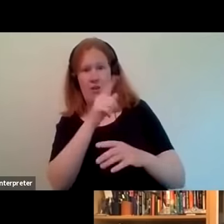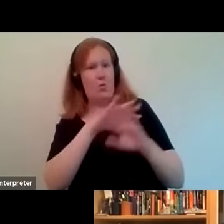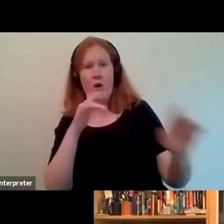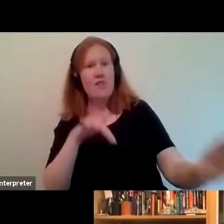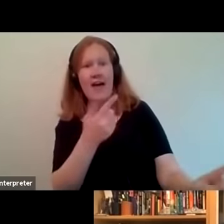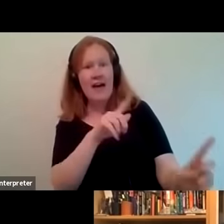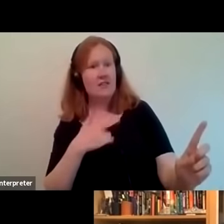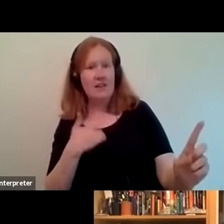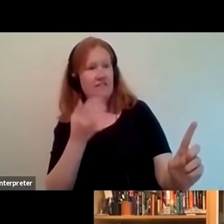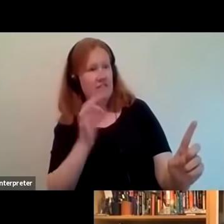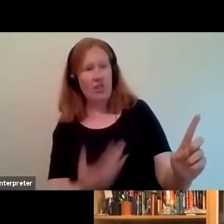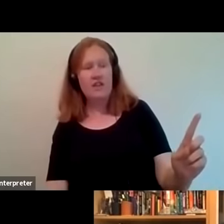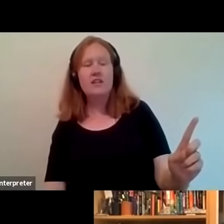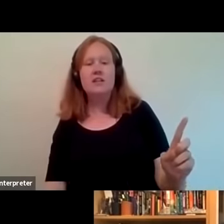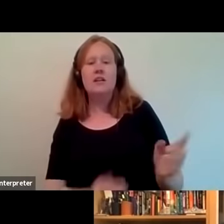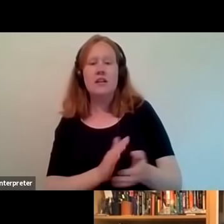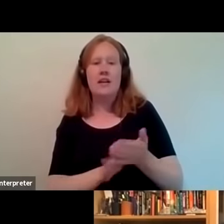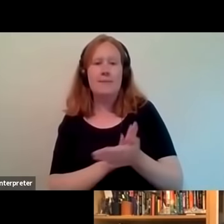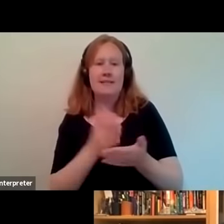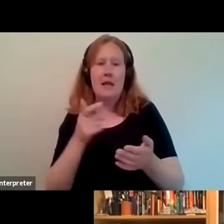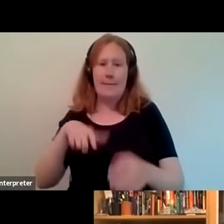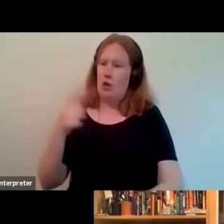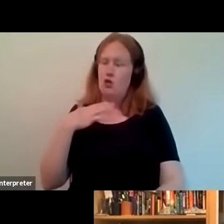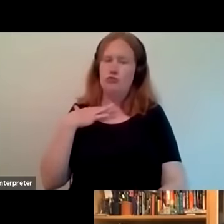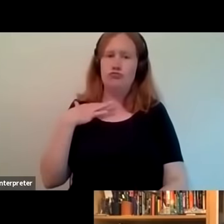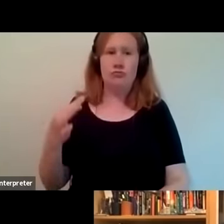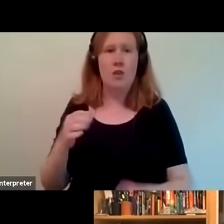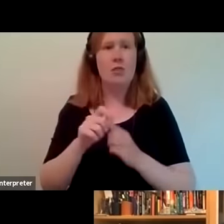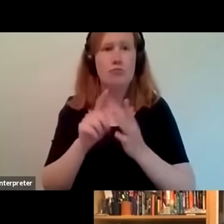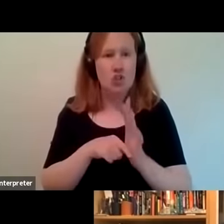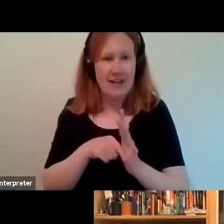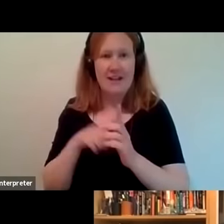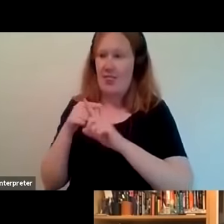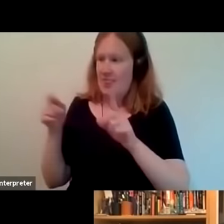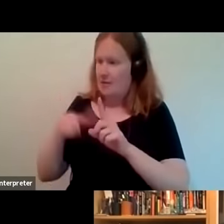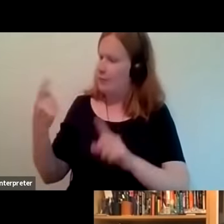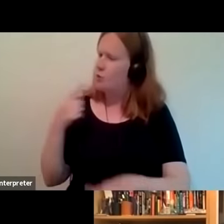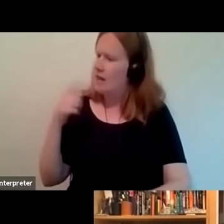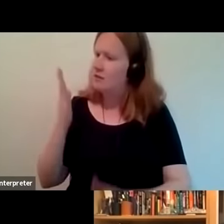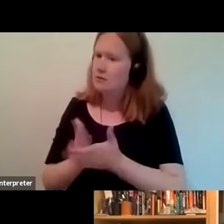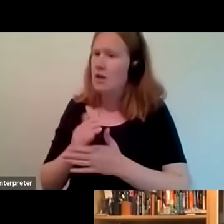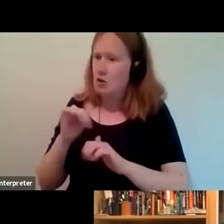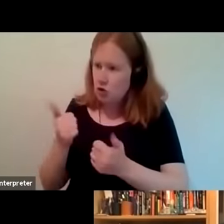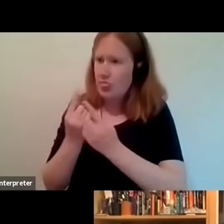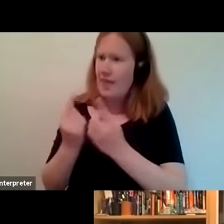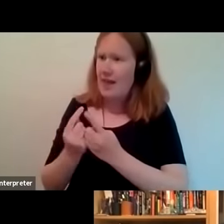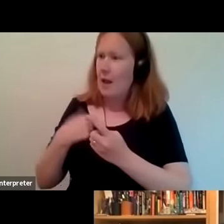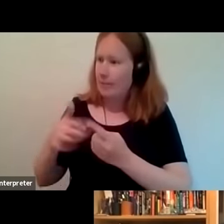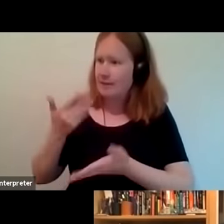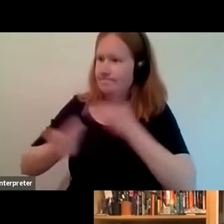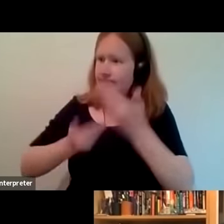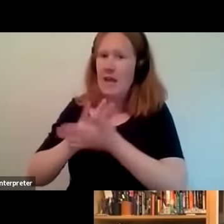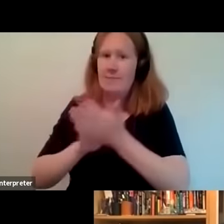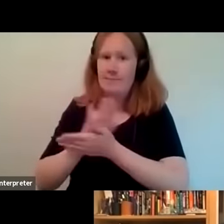those people in there those real advocates for the project have been the ones that have been going out saying no this is a really good thing and this is a chance to